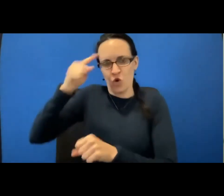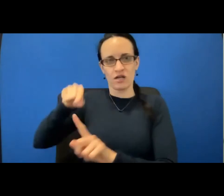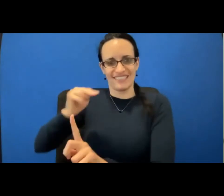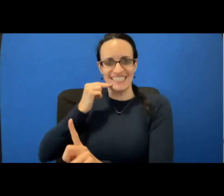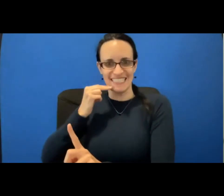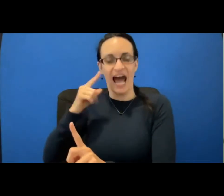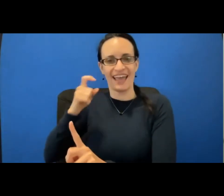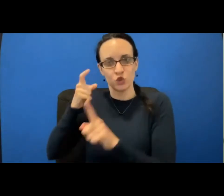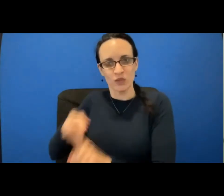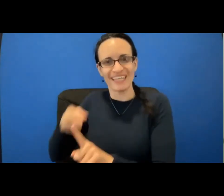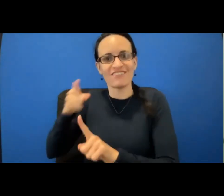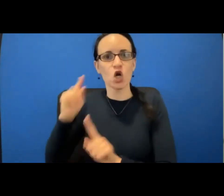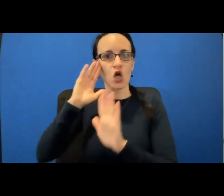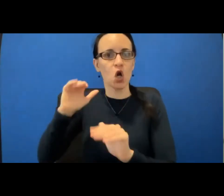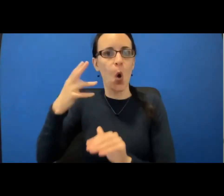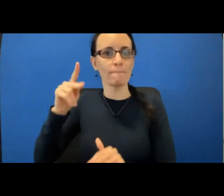hope that guess what?